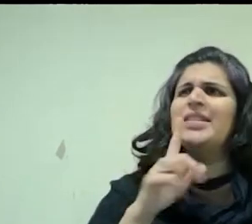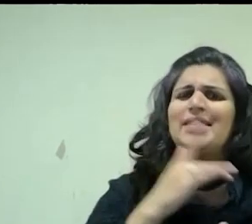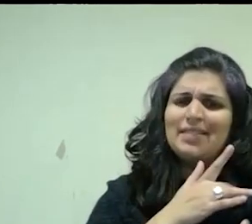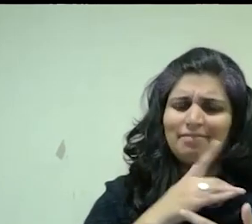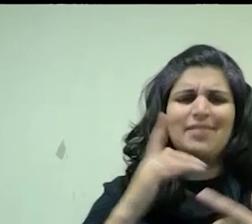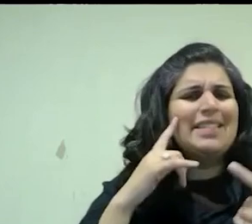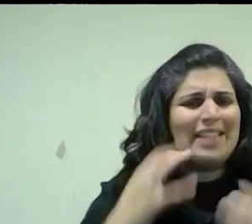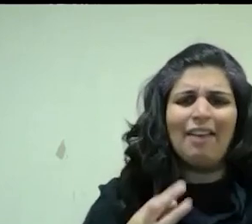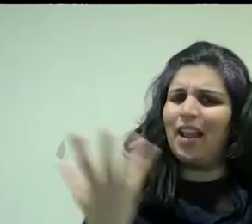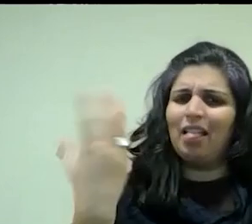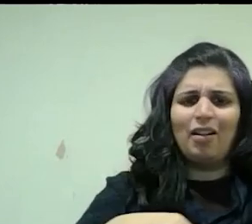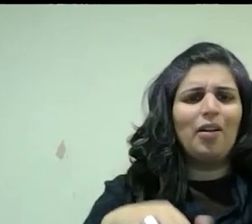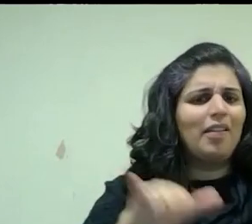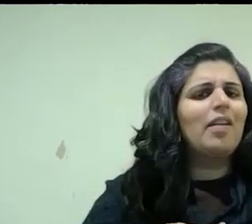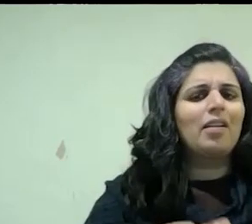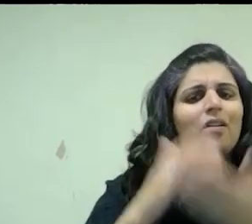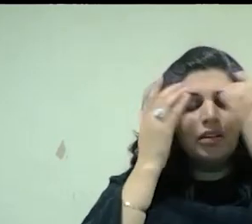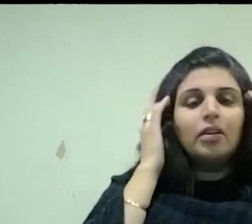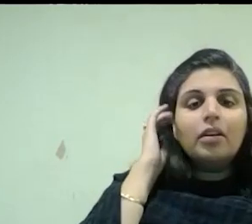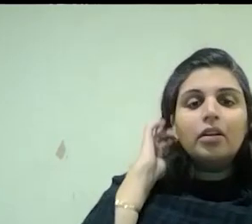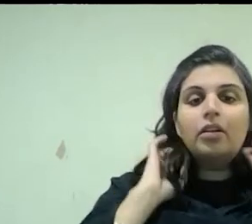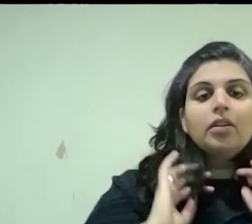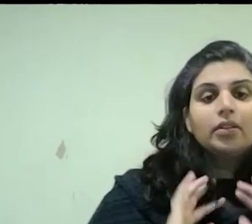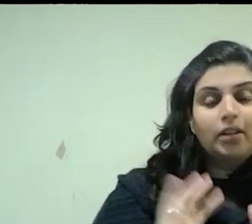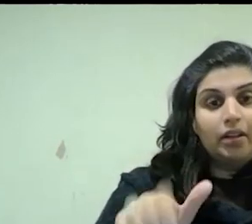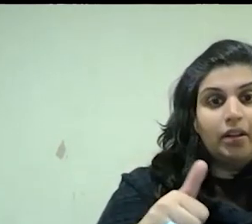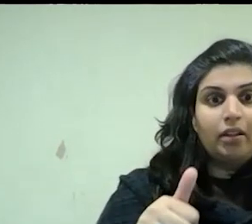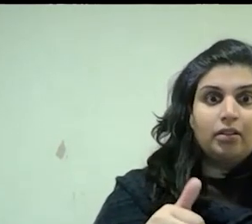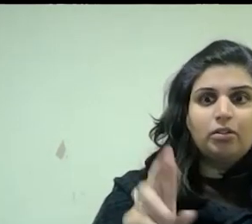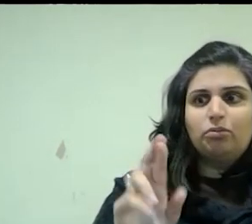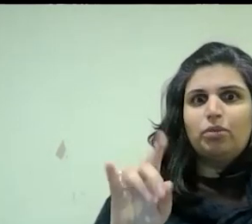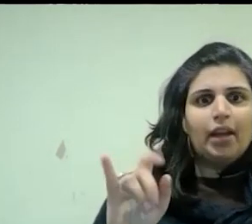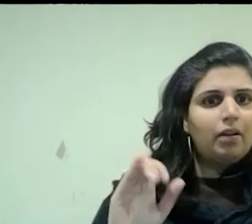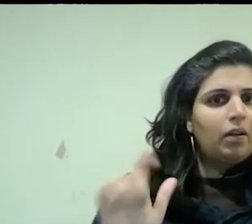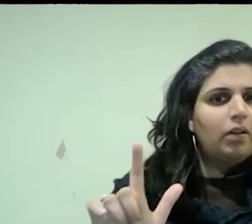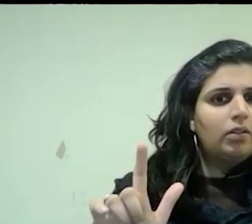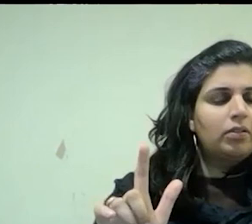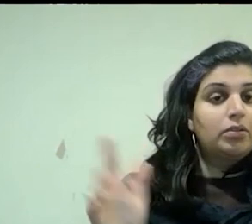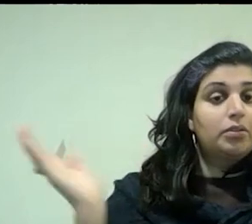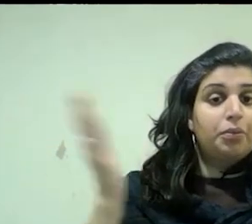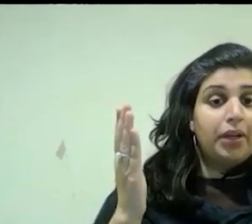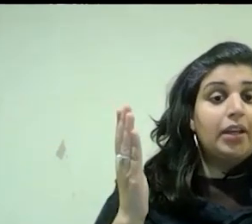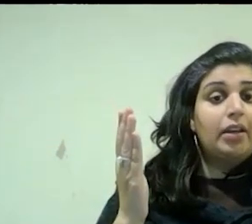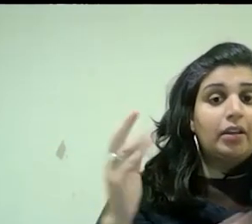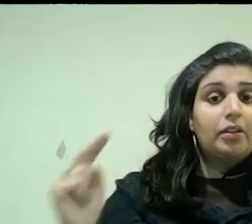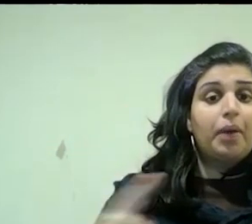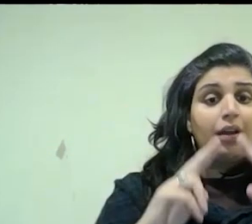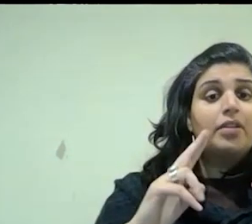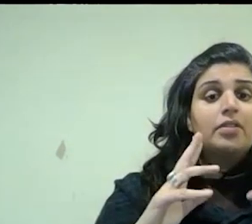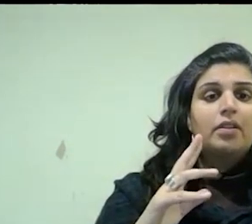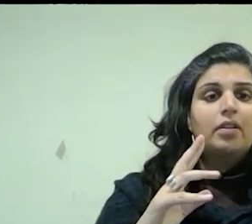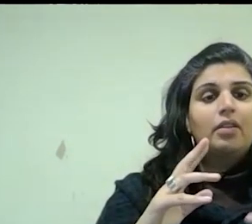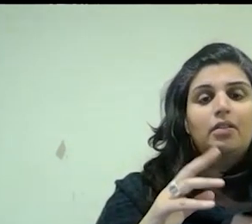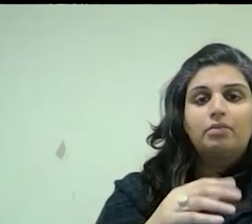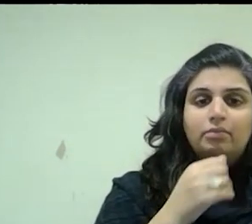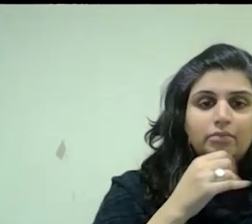You know, as I said, that another radical thing was, was the kind of bringing to Paris of, you know, feminist kind of